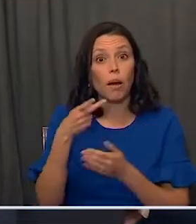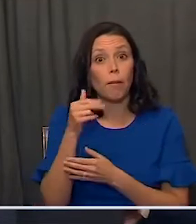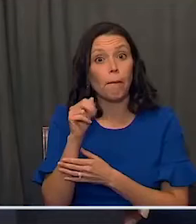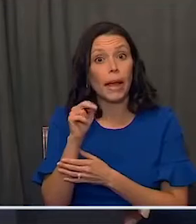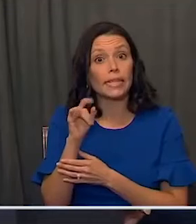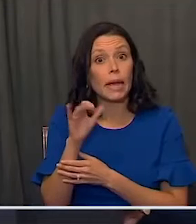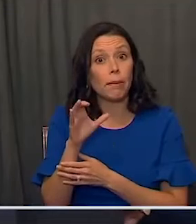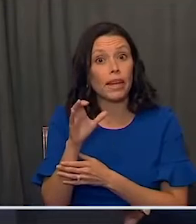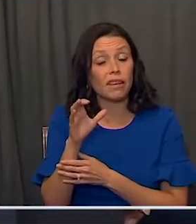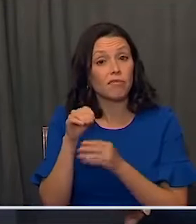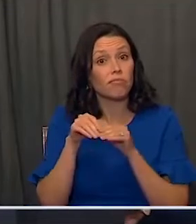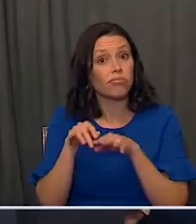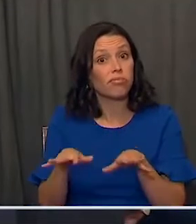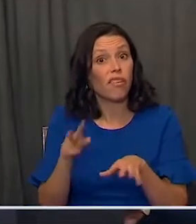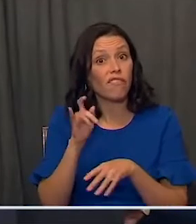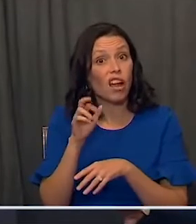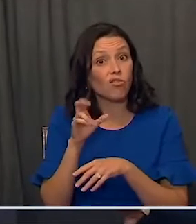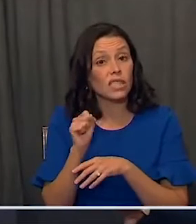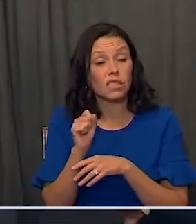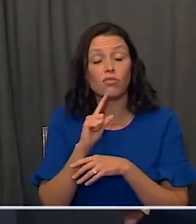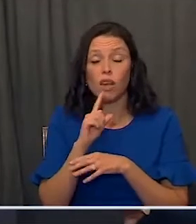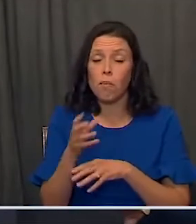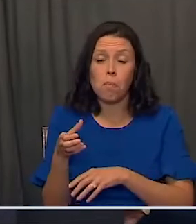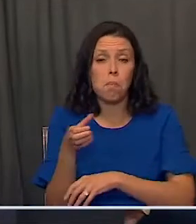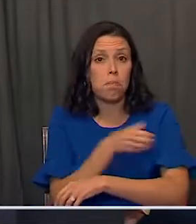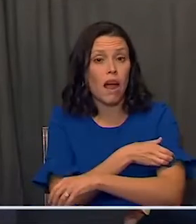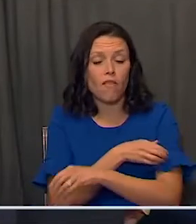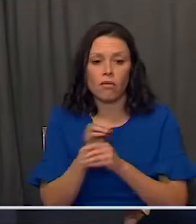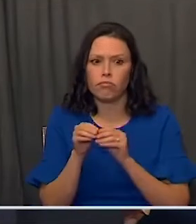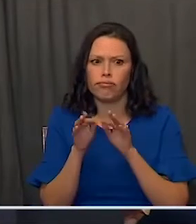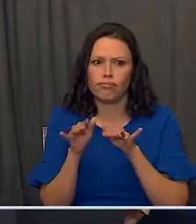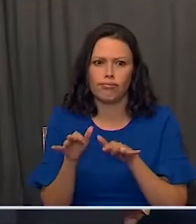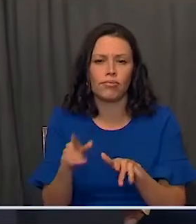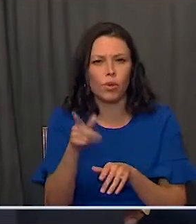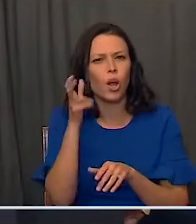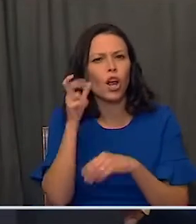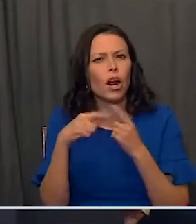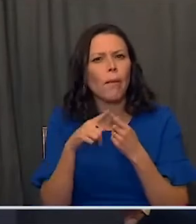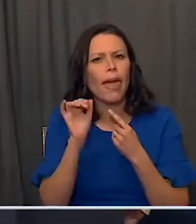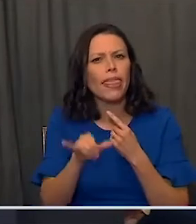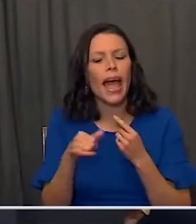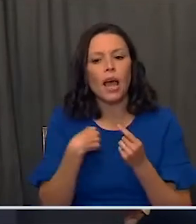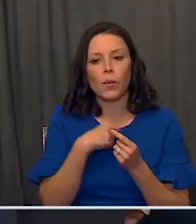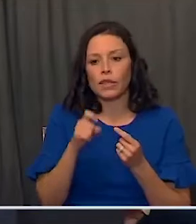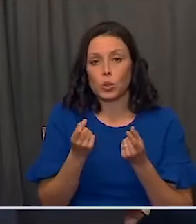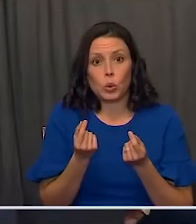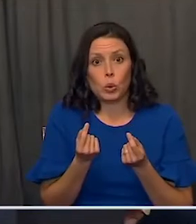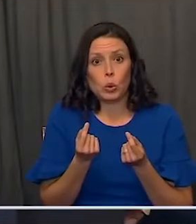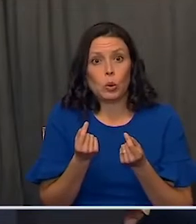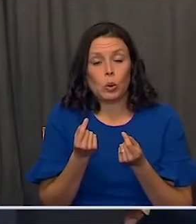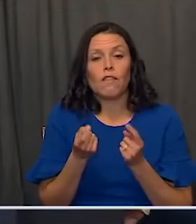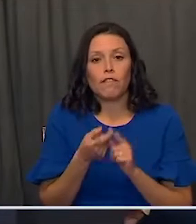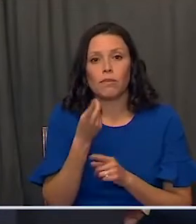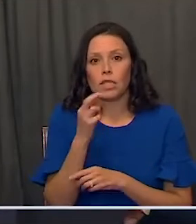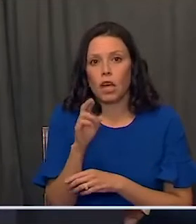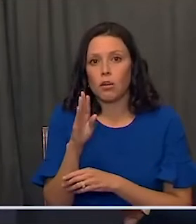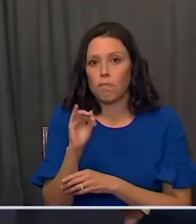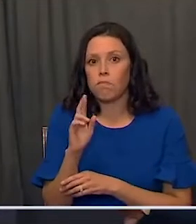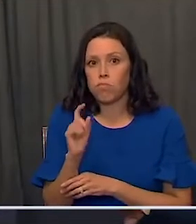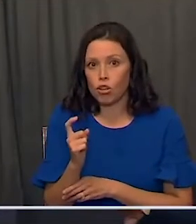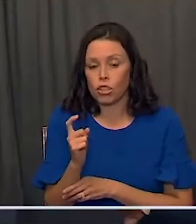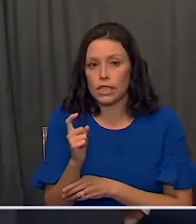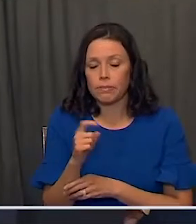viruses do. It's a very powerful force. And you've heard about that and what we need to do about it from Dr. Birx.